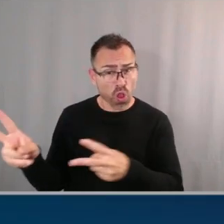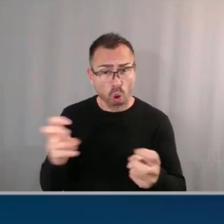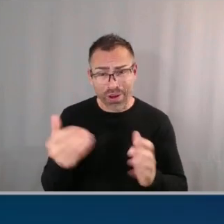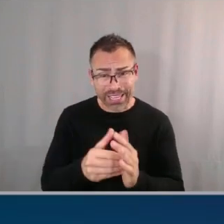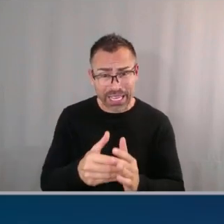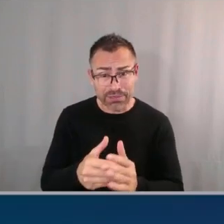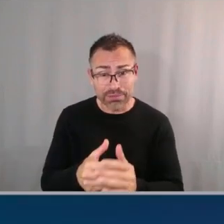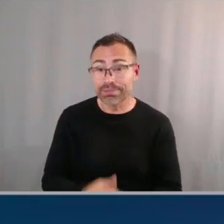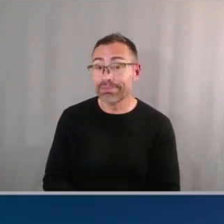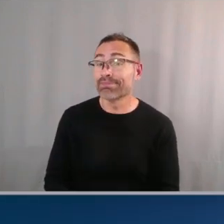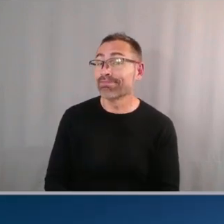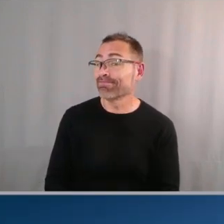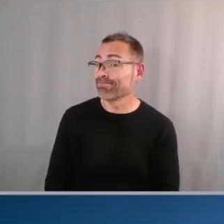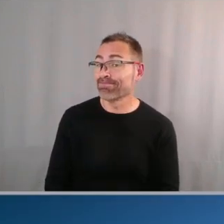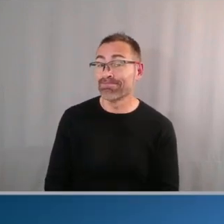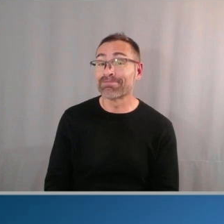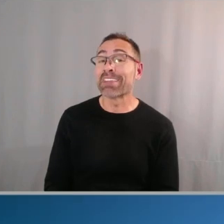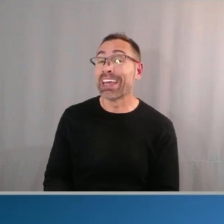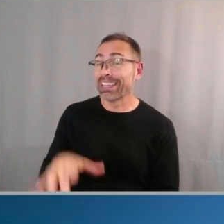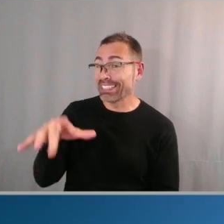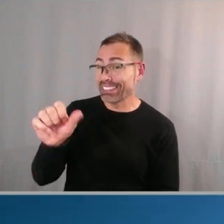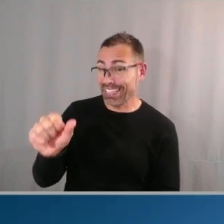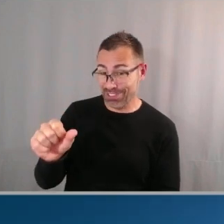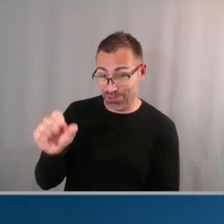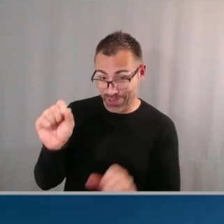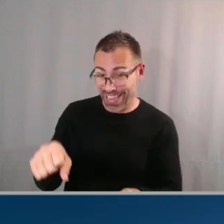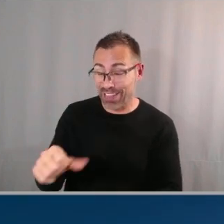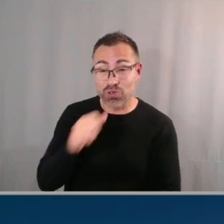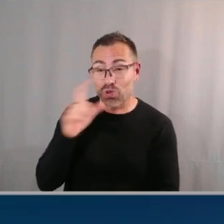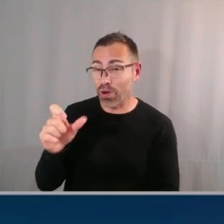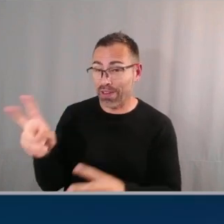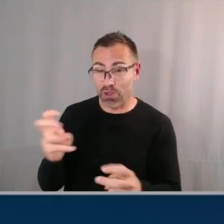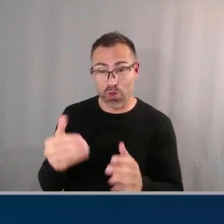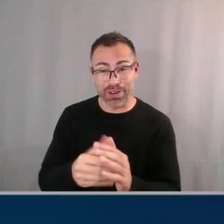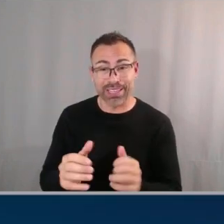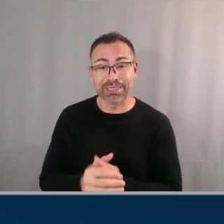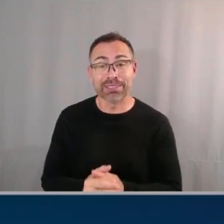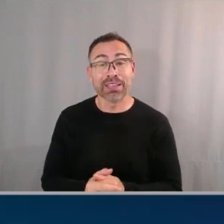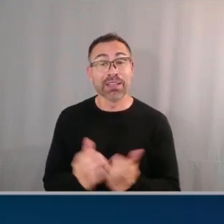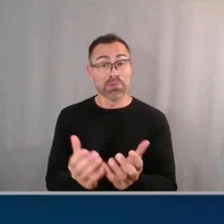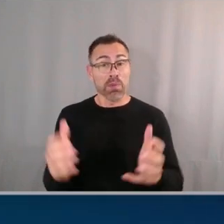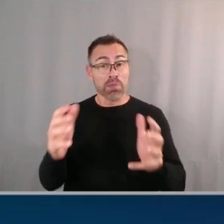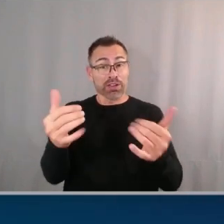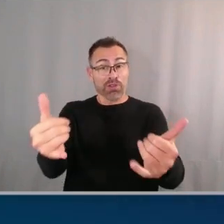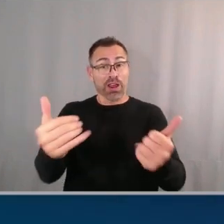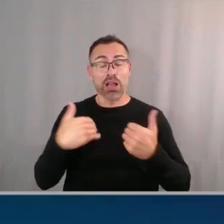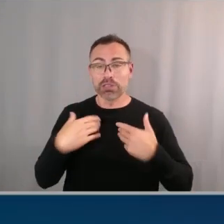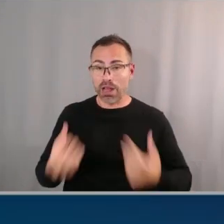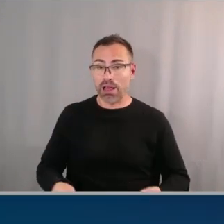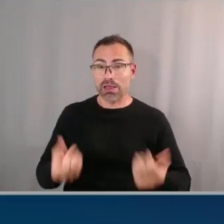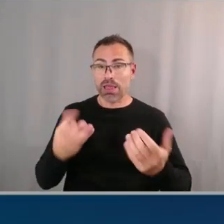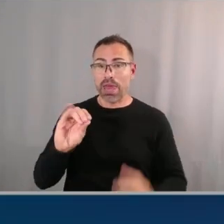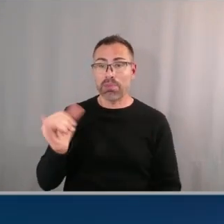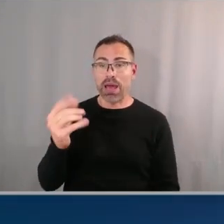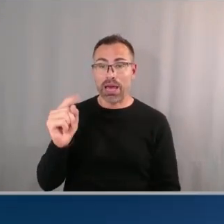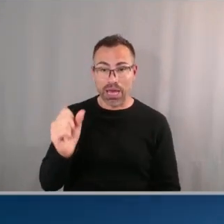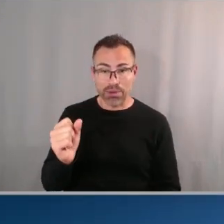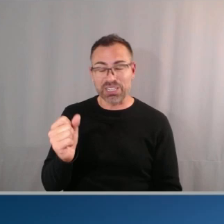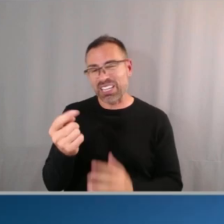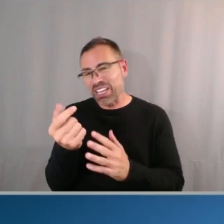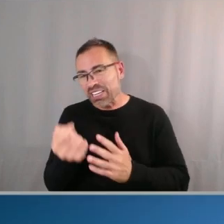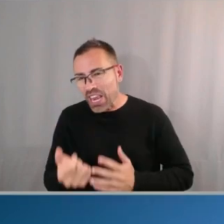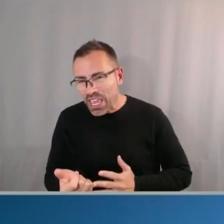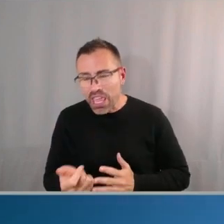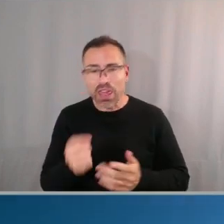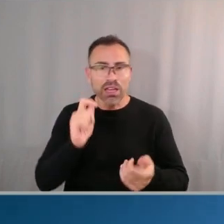are and my bucket right now uh like I was saying it's it it has a bunch of objects they're getting deleted they're getting changed